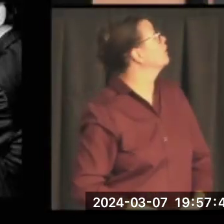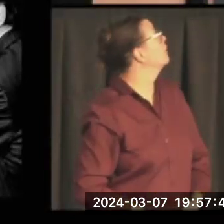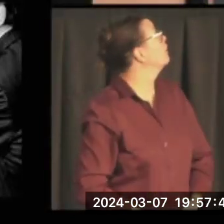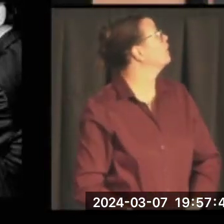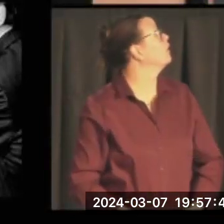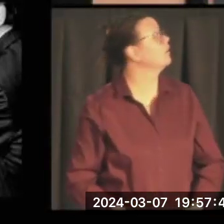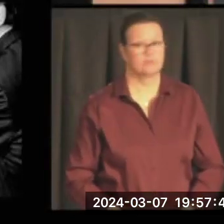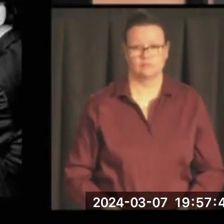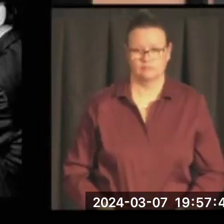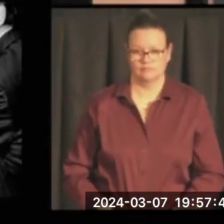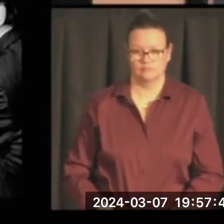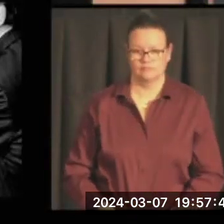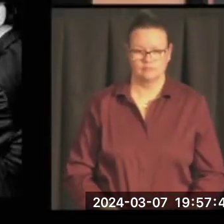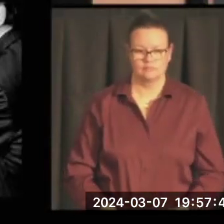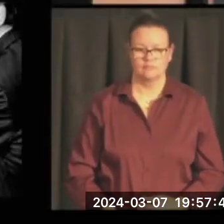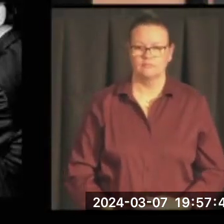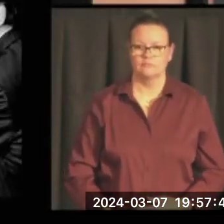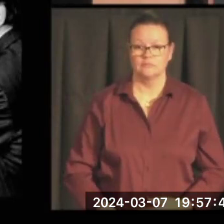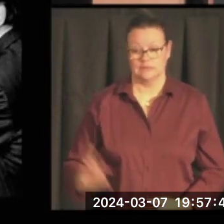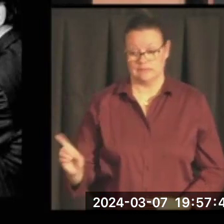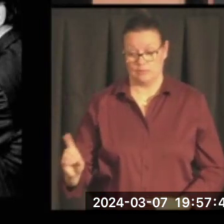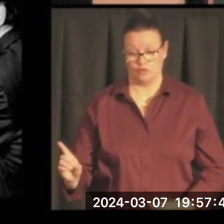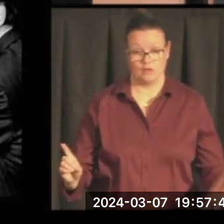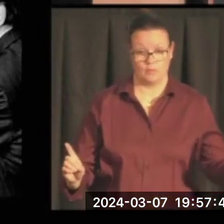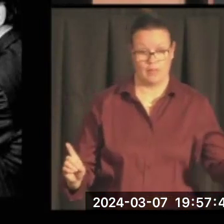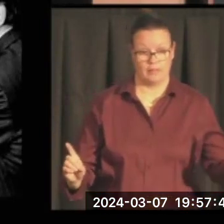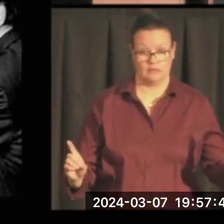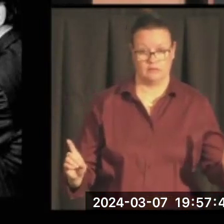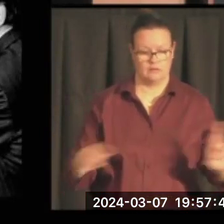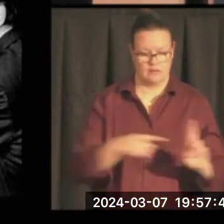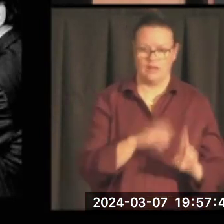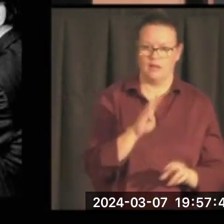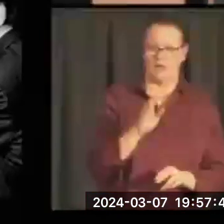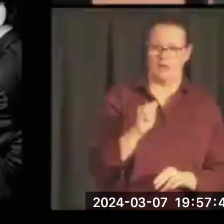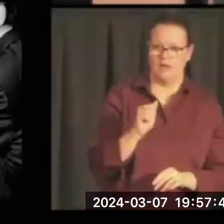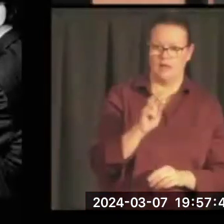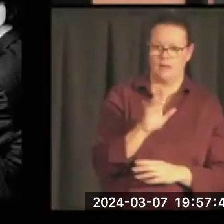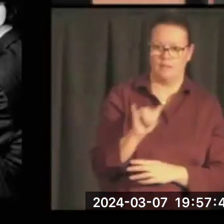look at both the Democrats and the Republicans. And among the Republicans, you're looking at Barry Goldwater.